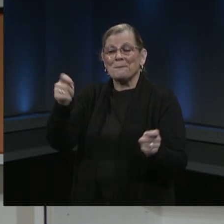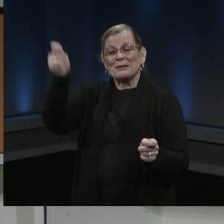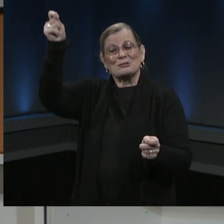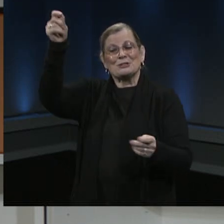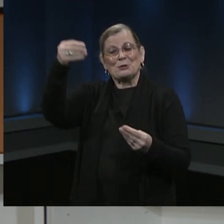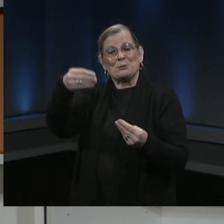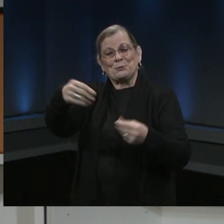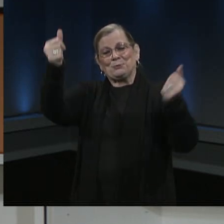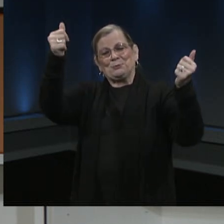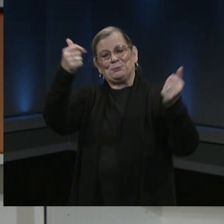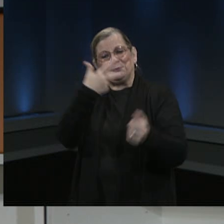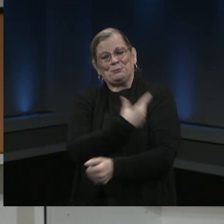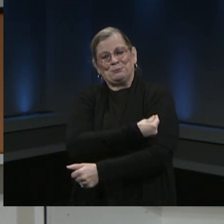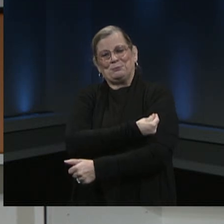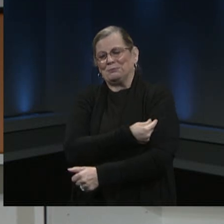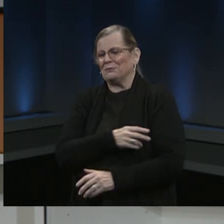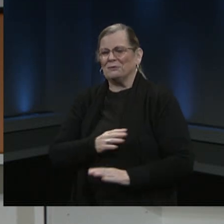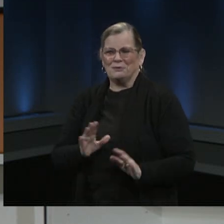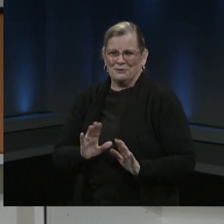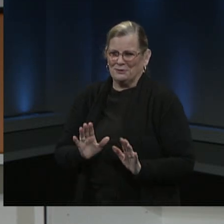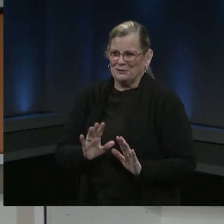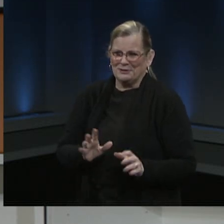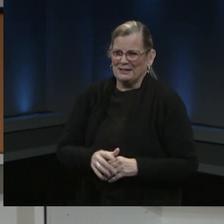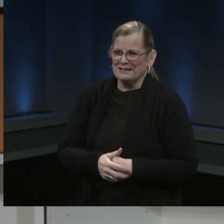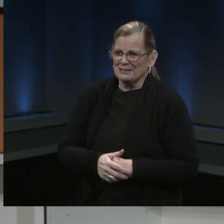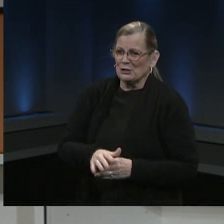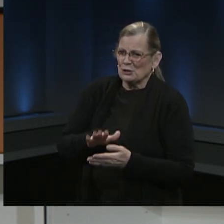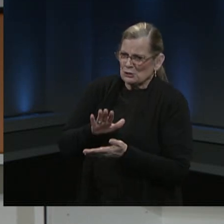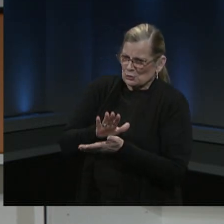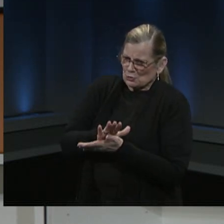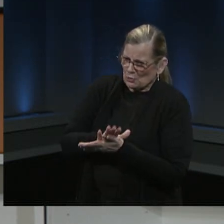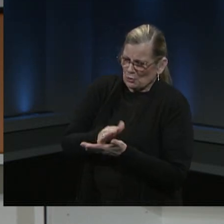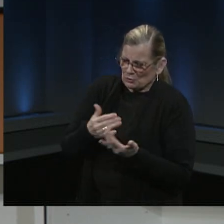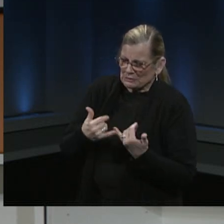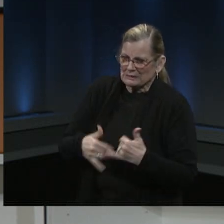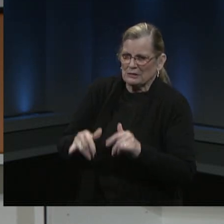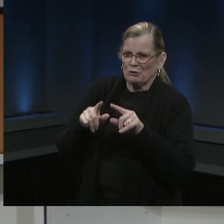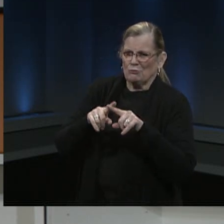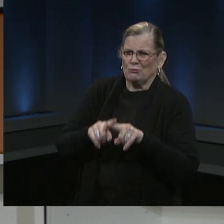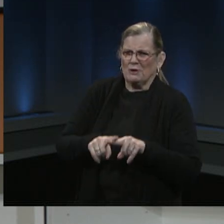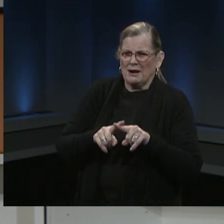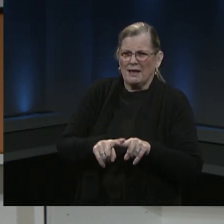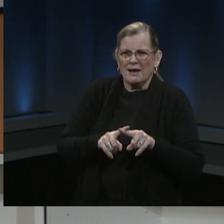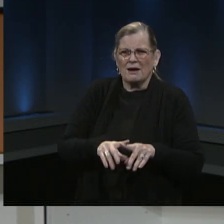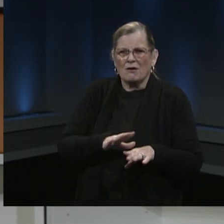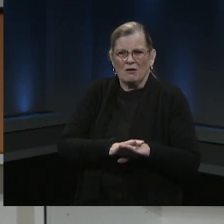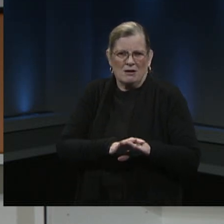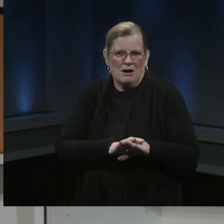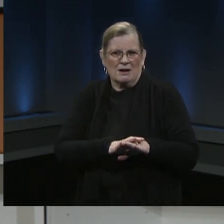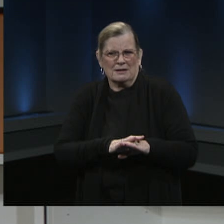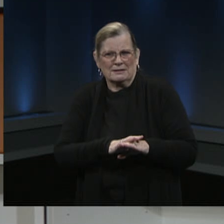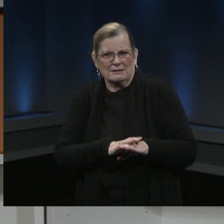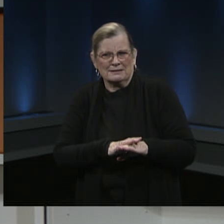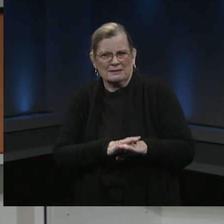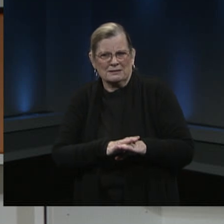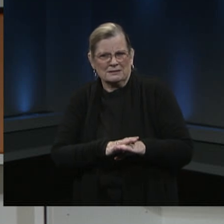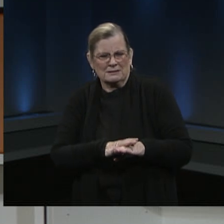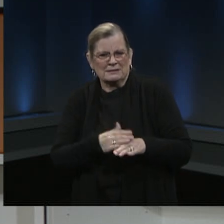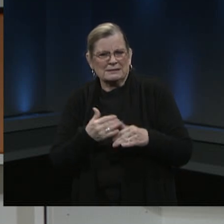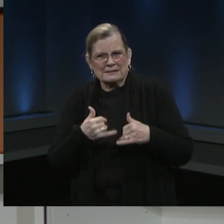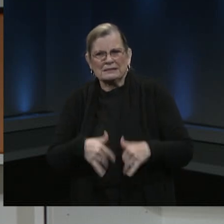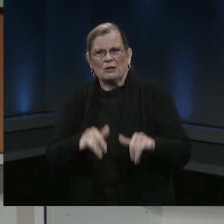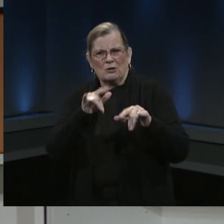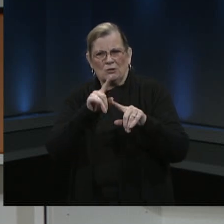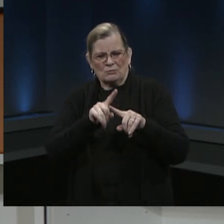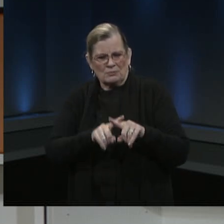in person. Schools still rely and schools that have been open before the vaccination still rely on